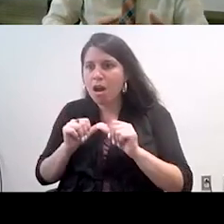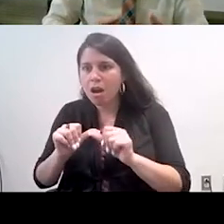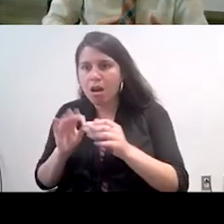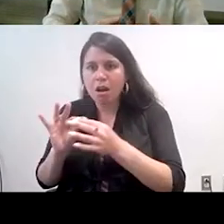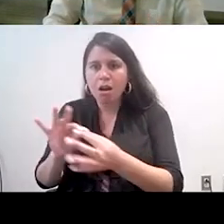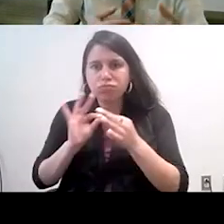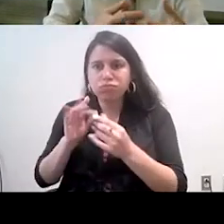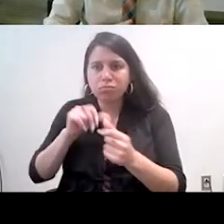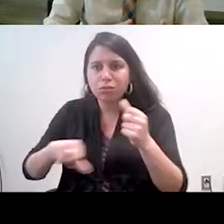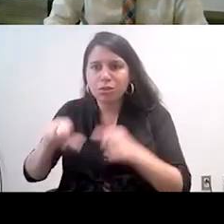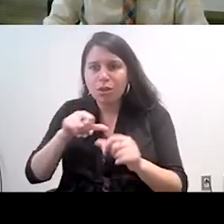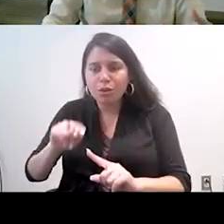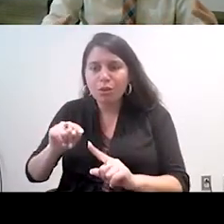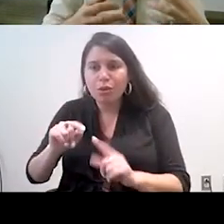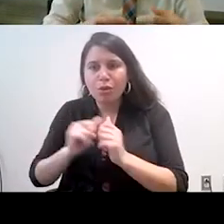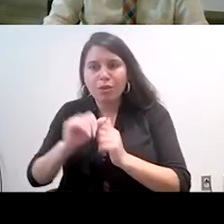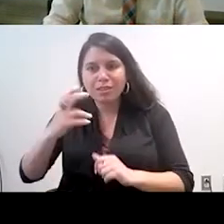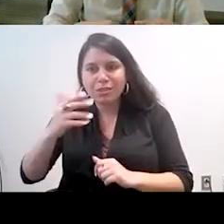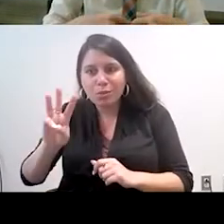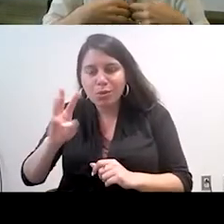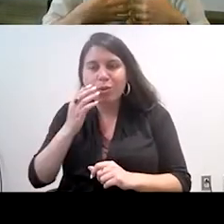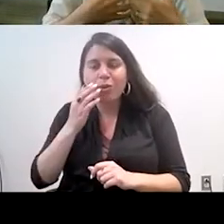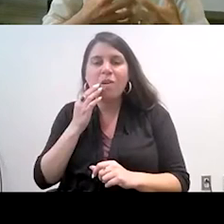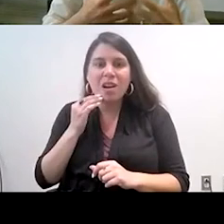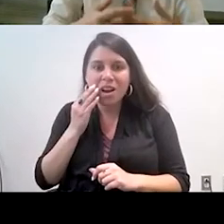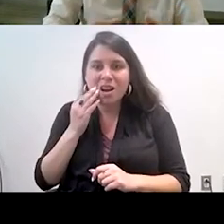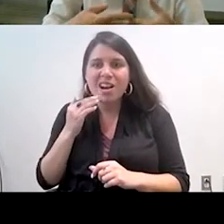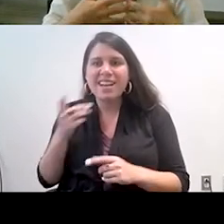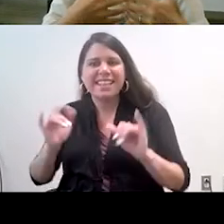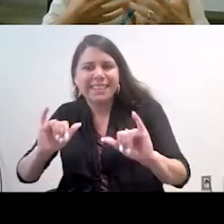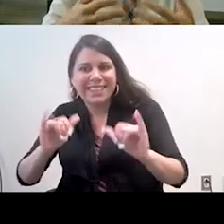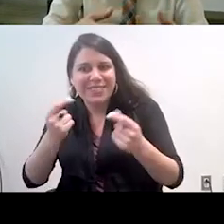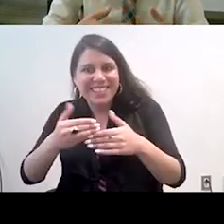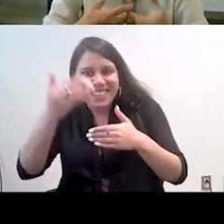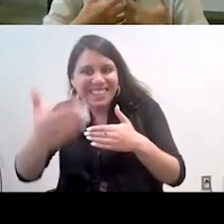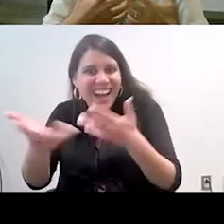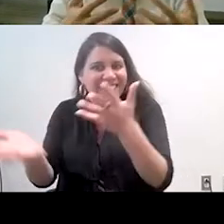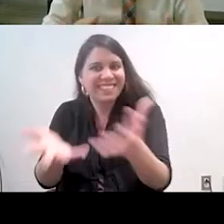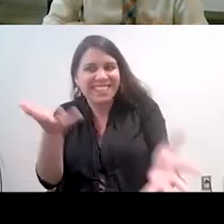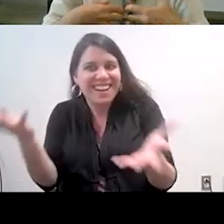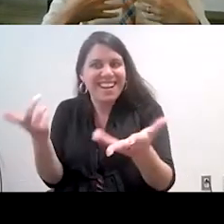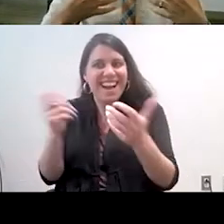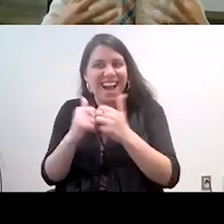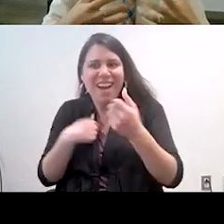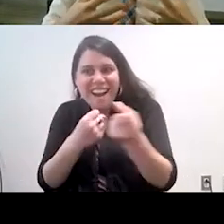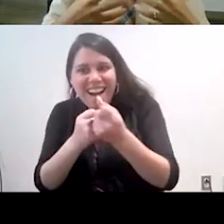to the community health worker and sort of like what what's next for the project and how can I help